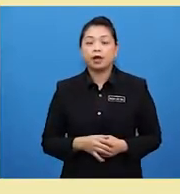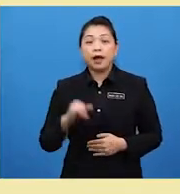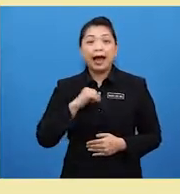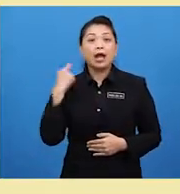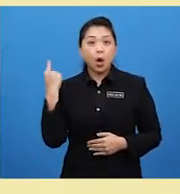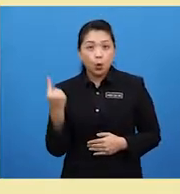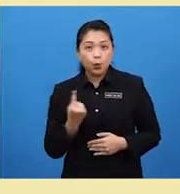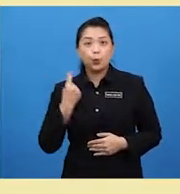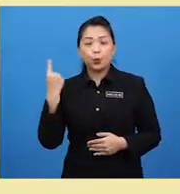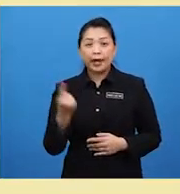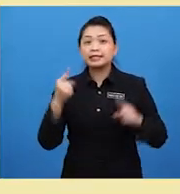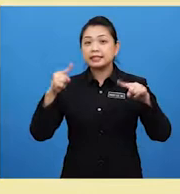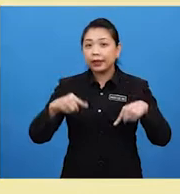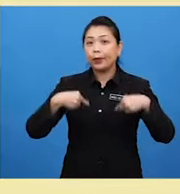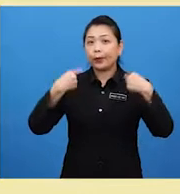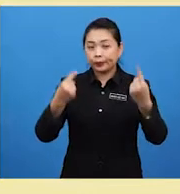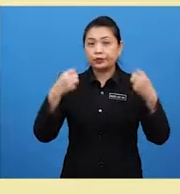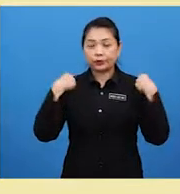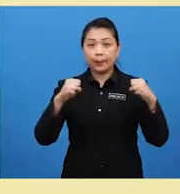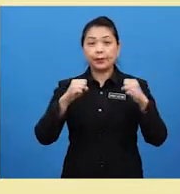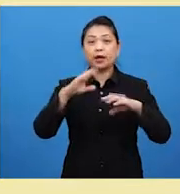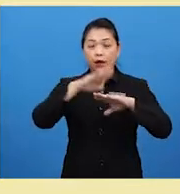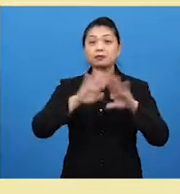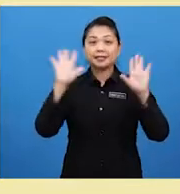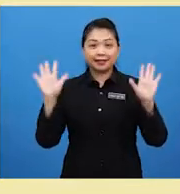I always go shopping on Sundays.